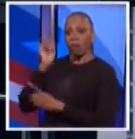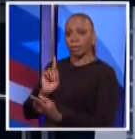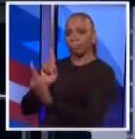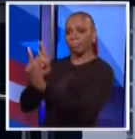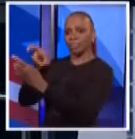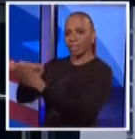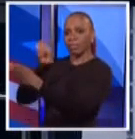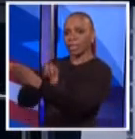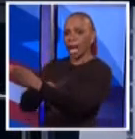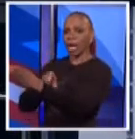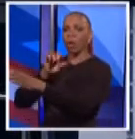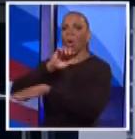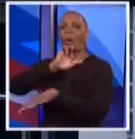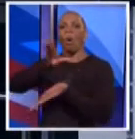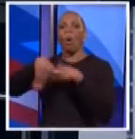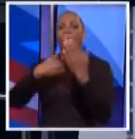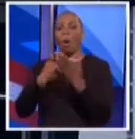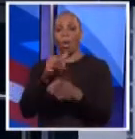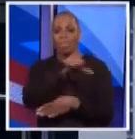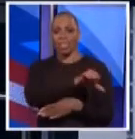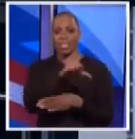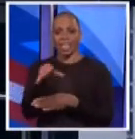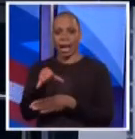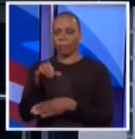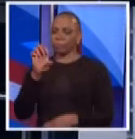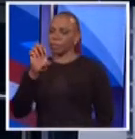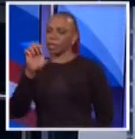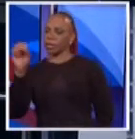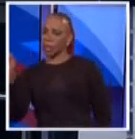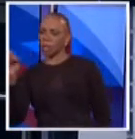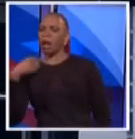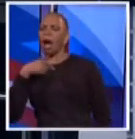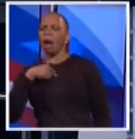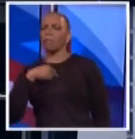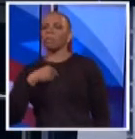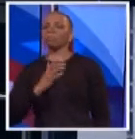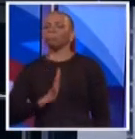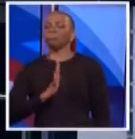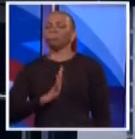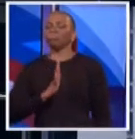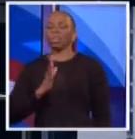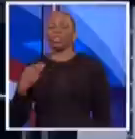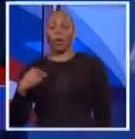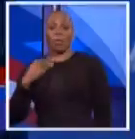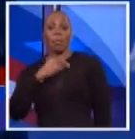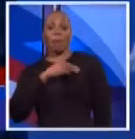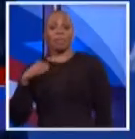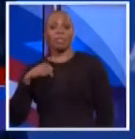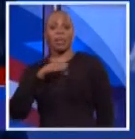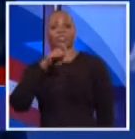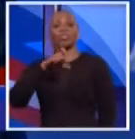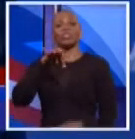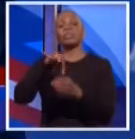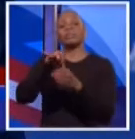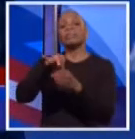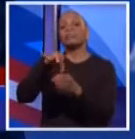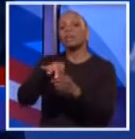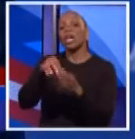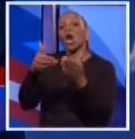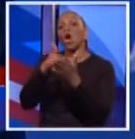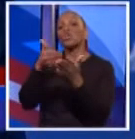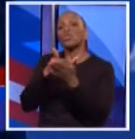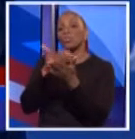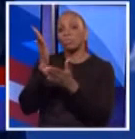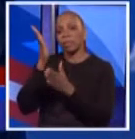be held to that same standard. Mr. Spitzer. Let me be very simple about this. The members of the Assembly should elect a new speaker right now. The